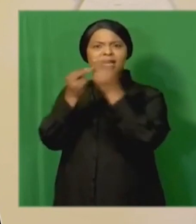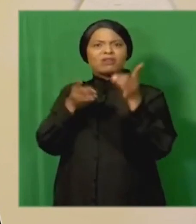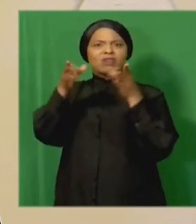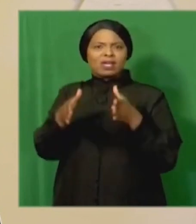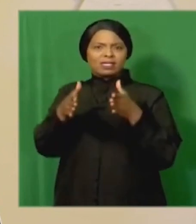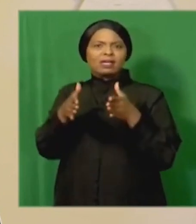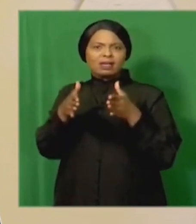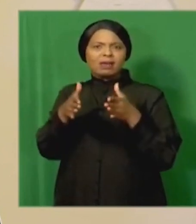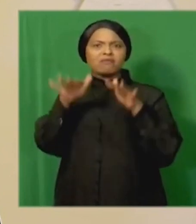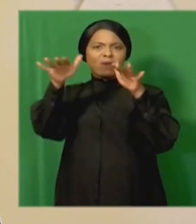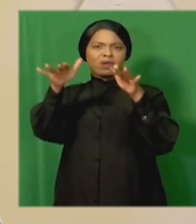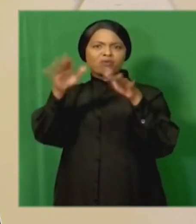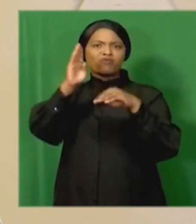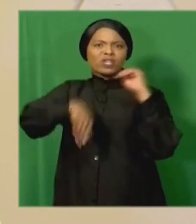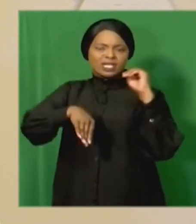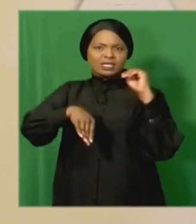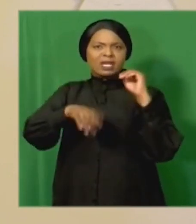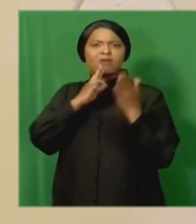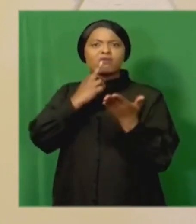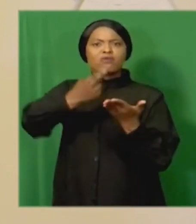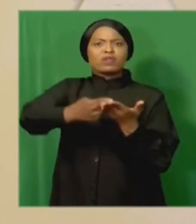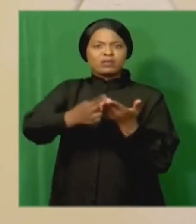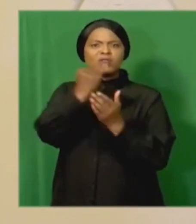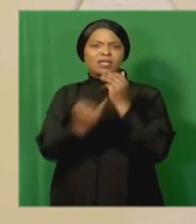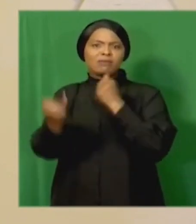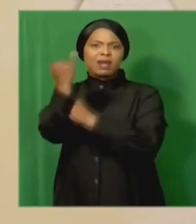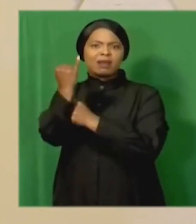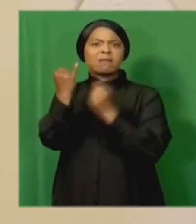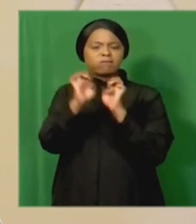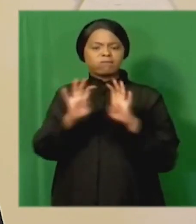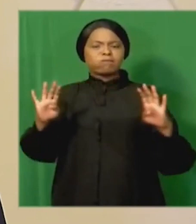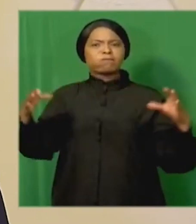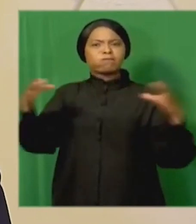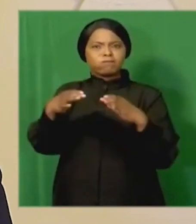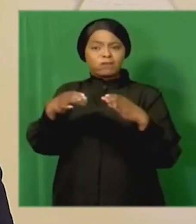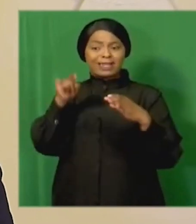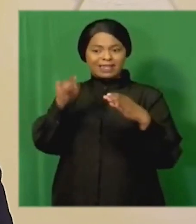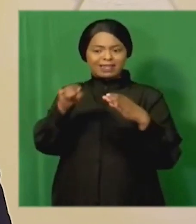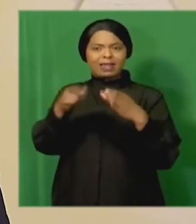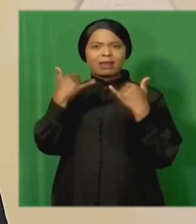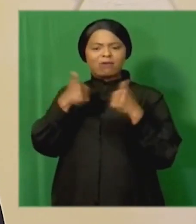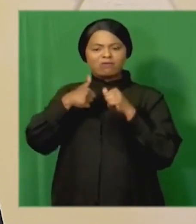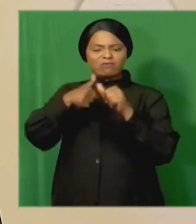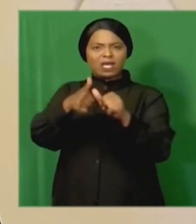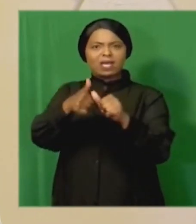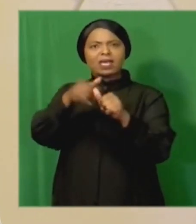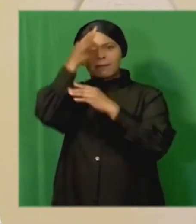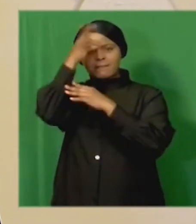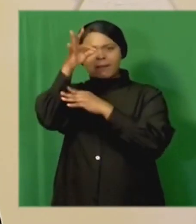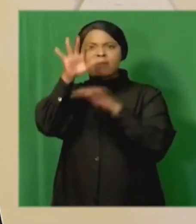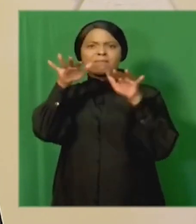Prosecutions on the recommendations of an independent panel following a transparent public process.